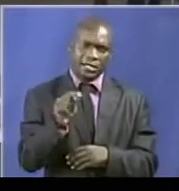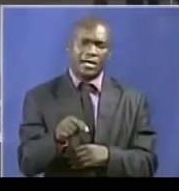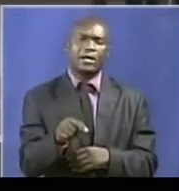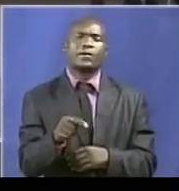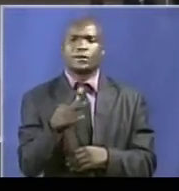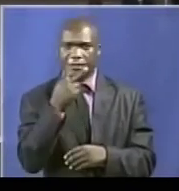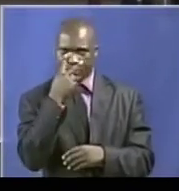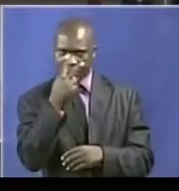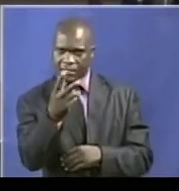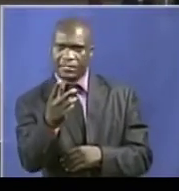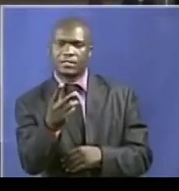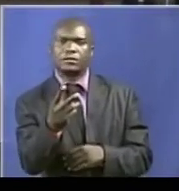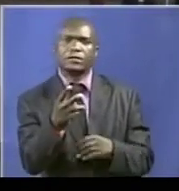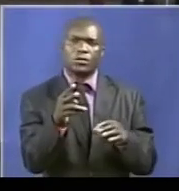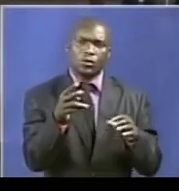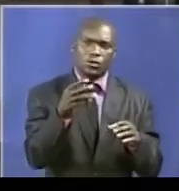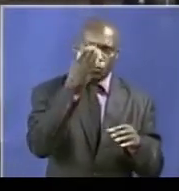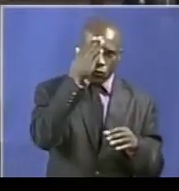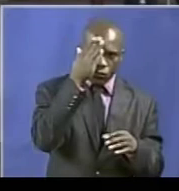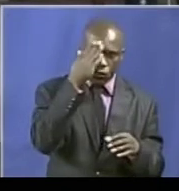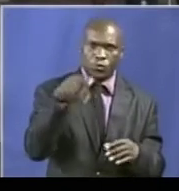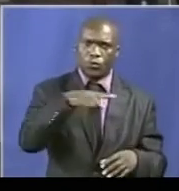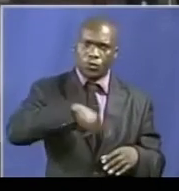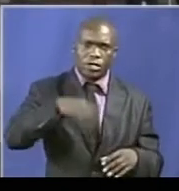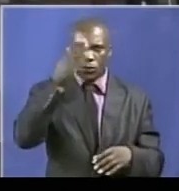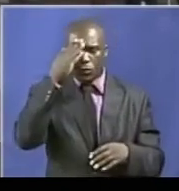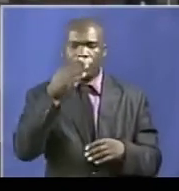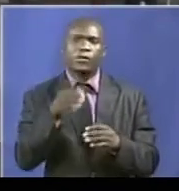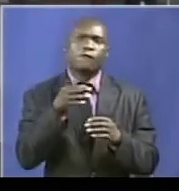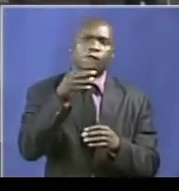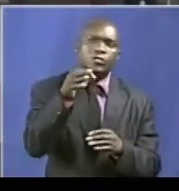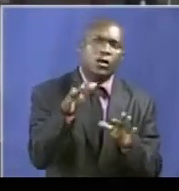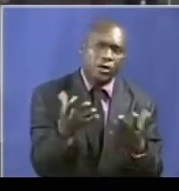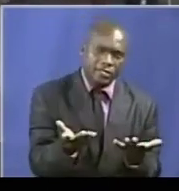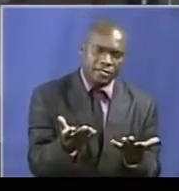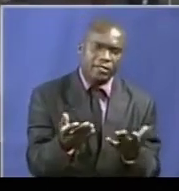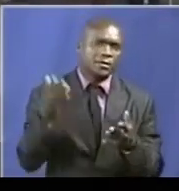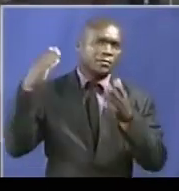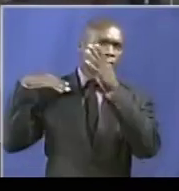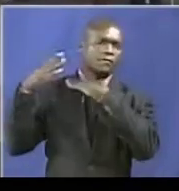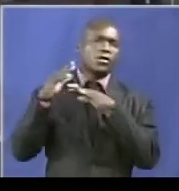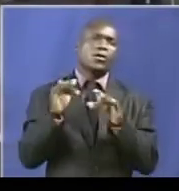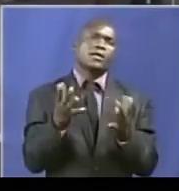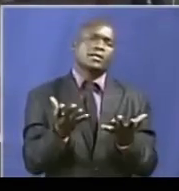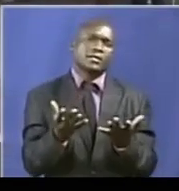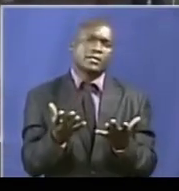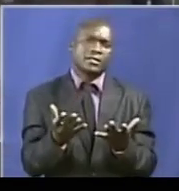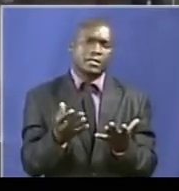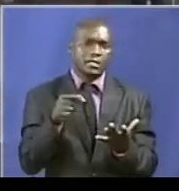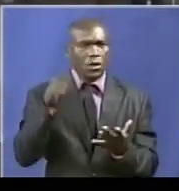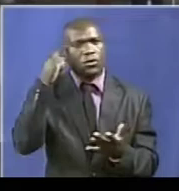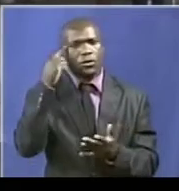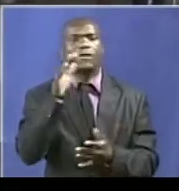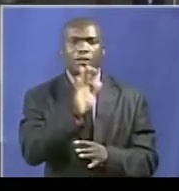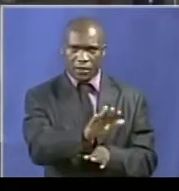ourselves, we are now saying who are we, where are we going, where have we come from. And now